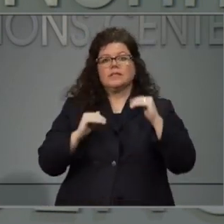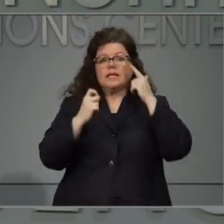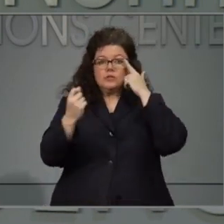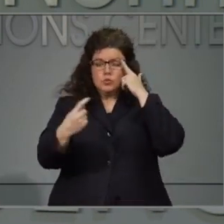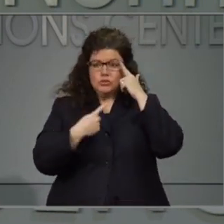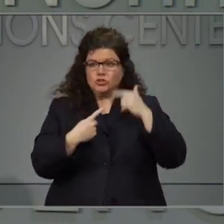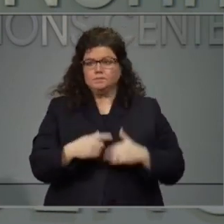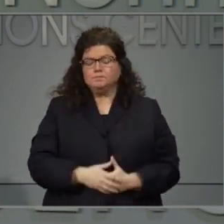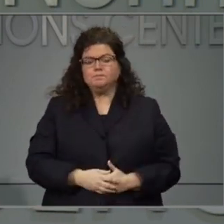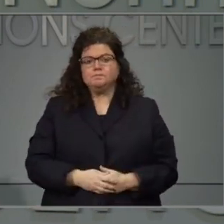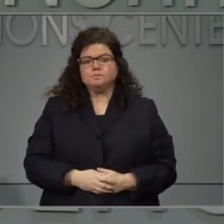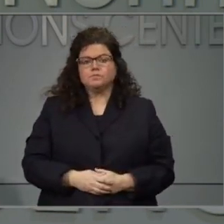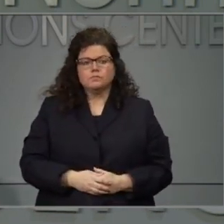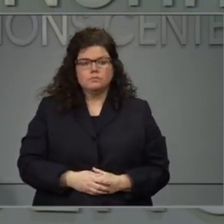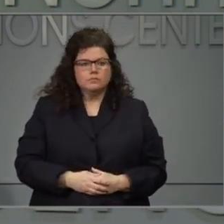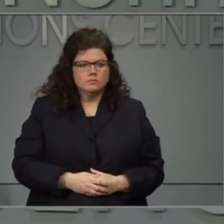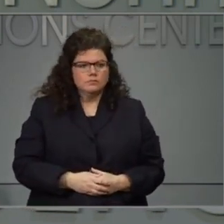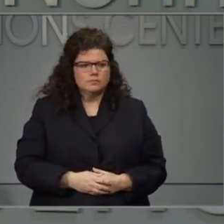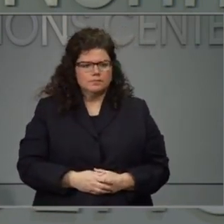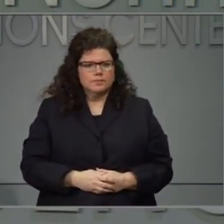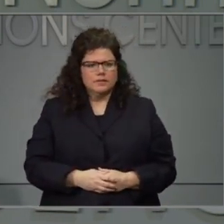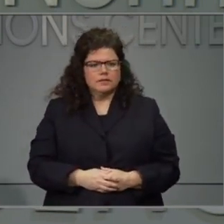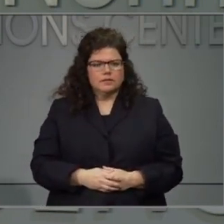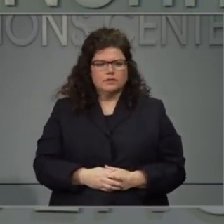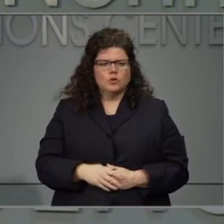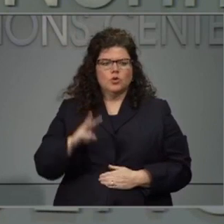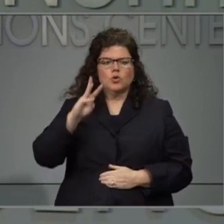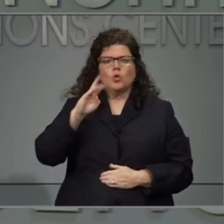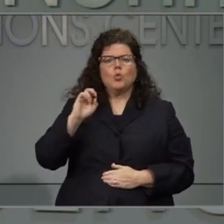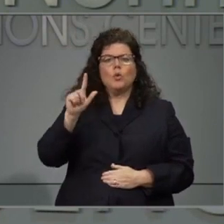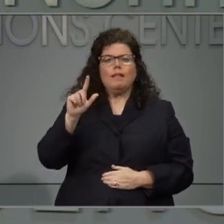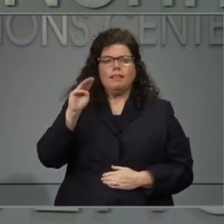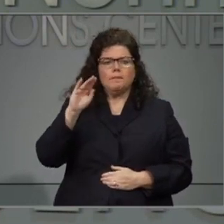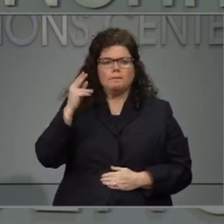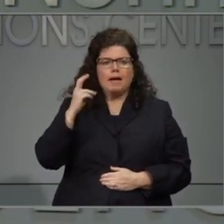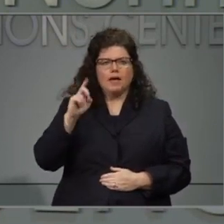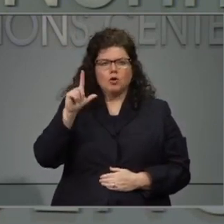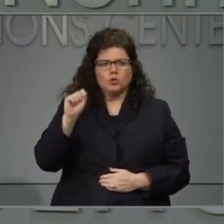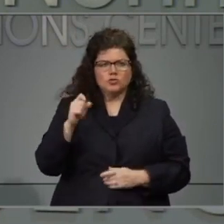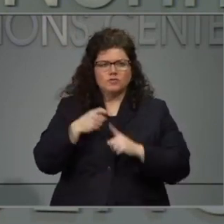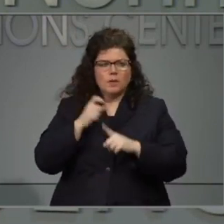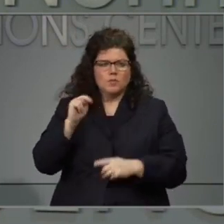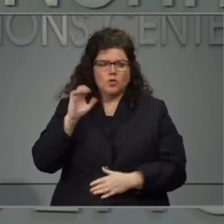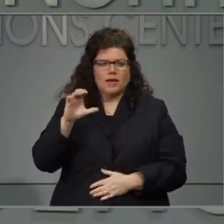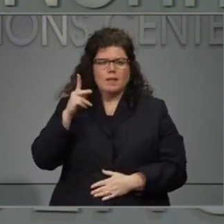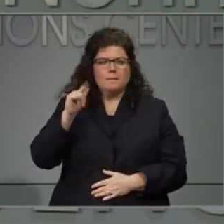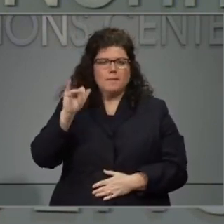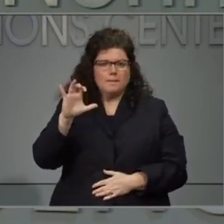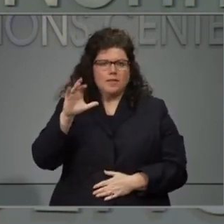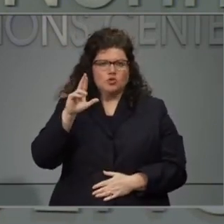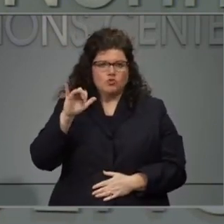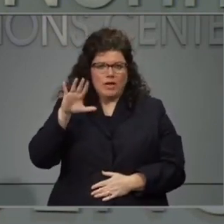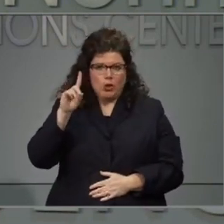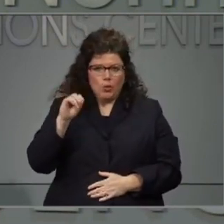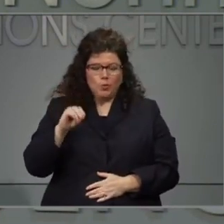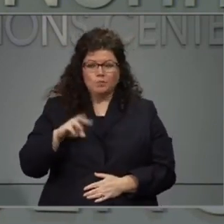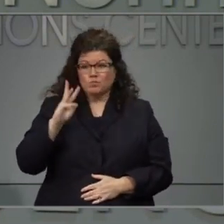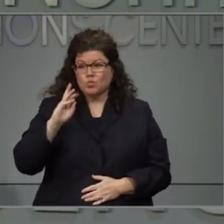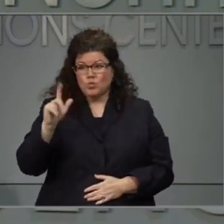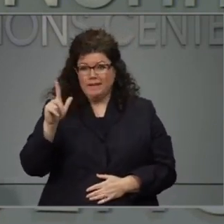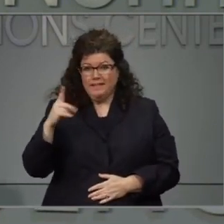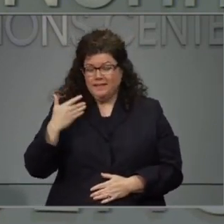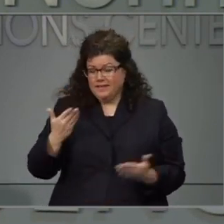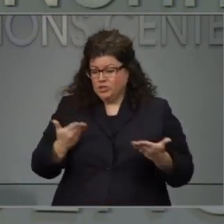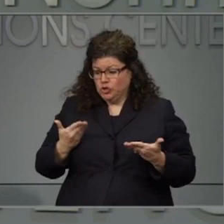Next question is from Will Michaels with North Carolina Public Radio. Hi, Governor. Will Michaels at North Carolina Public